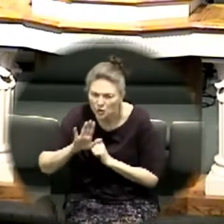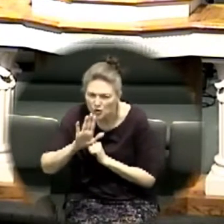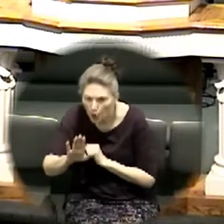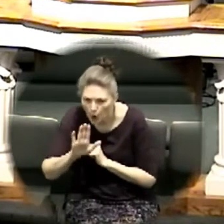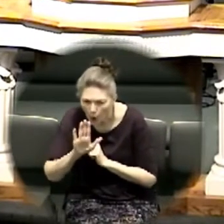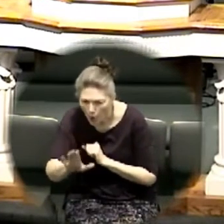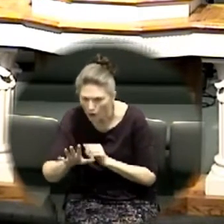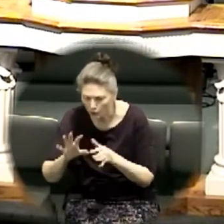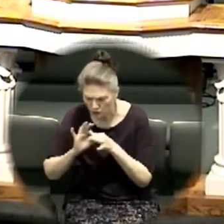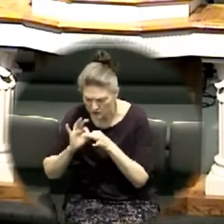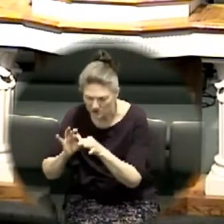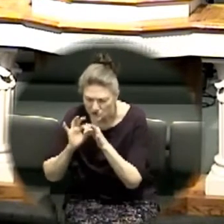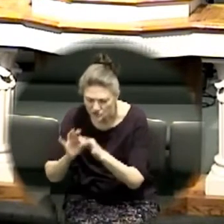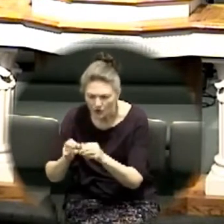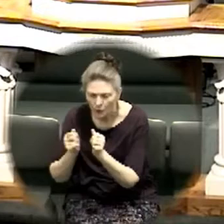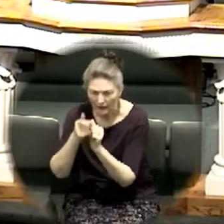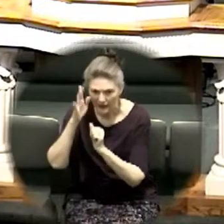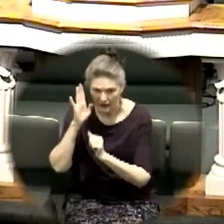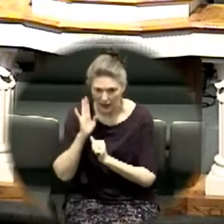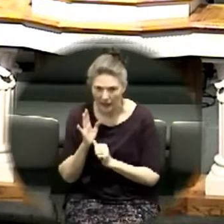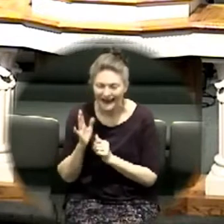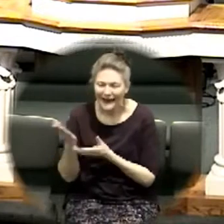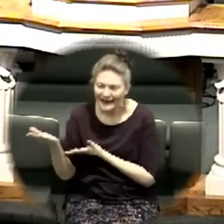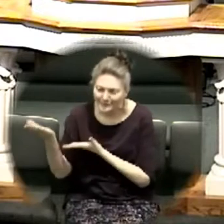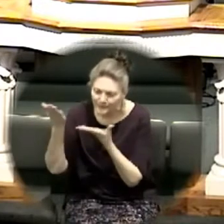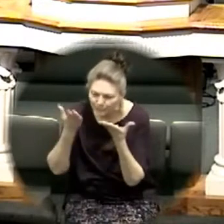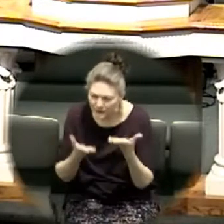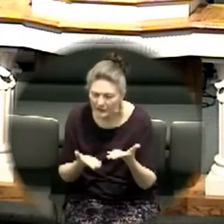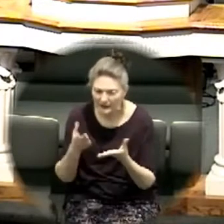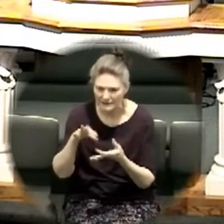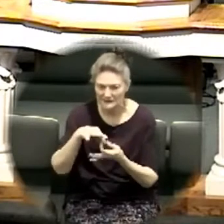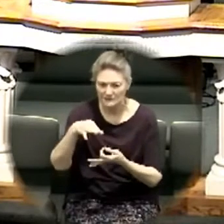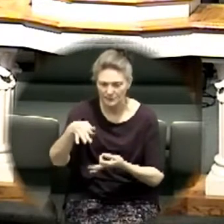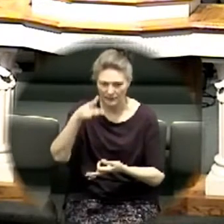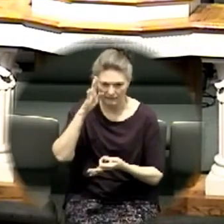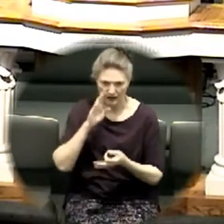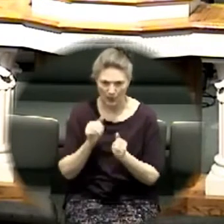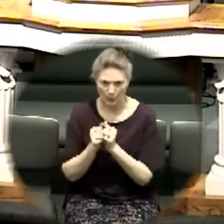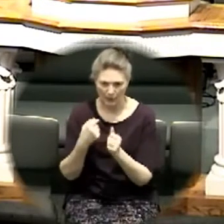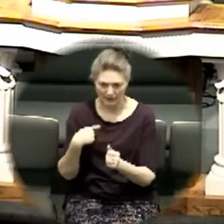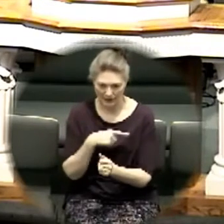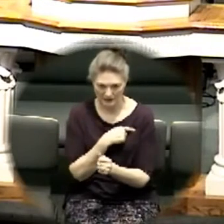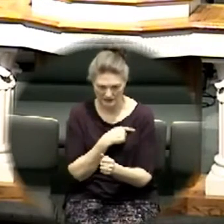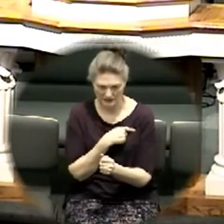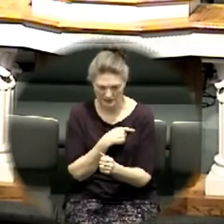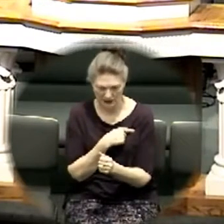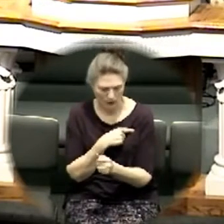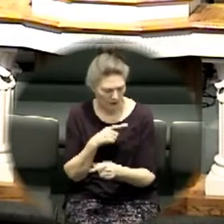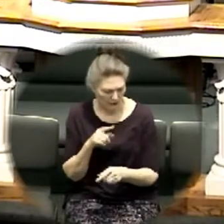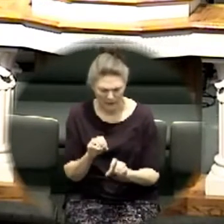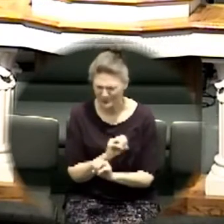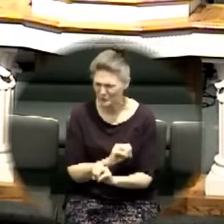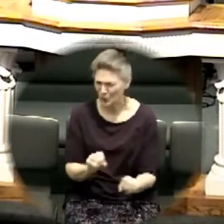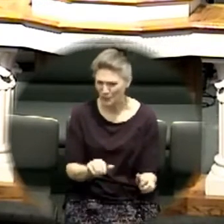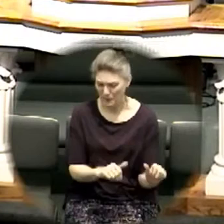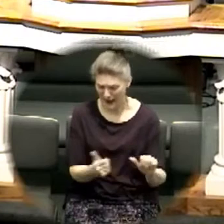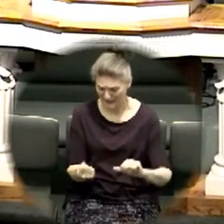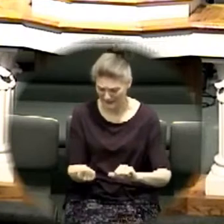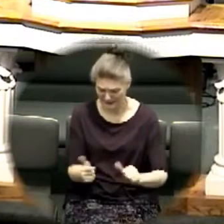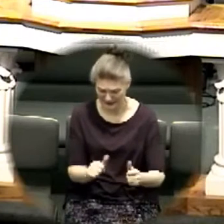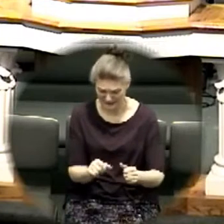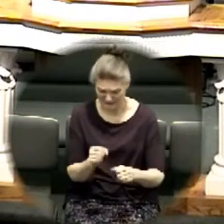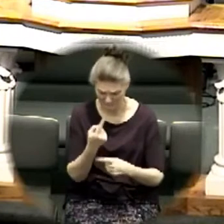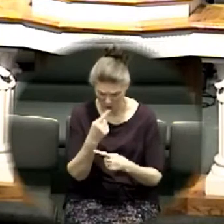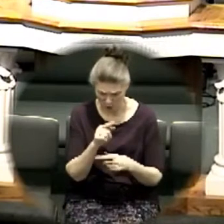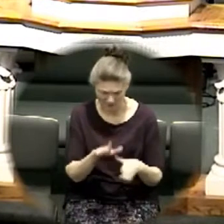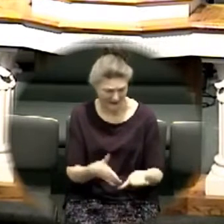carry the presence with us into the promised land so no baptism for the dead if so they would not have